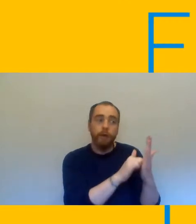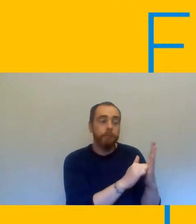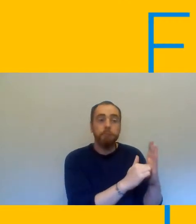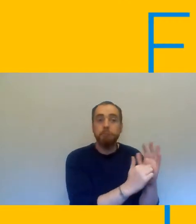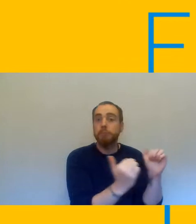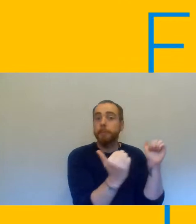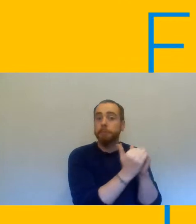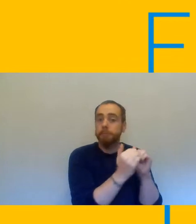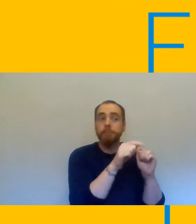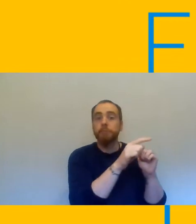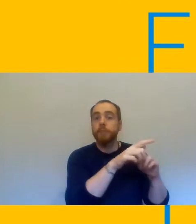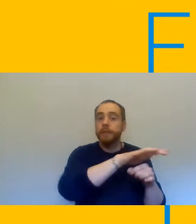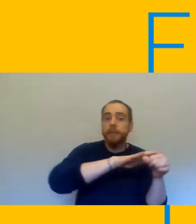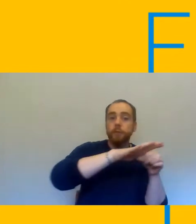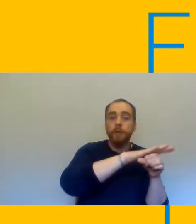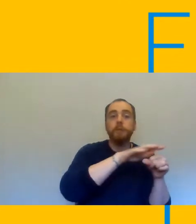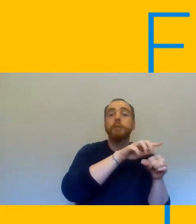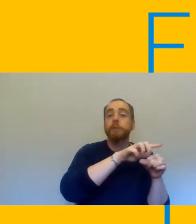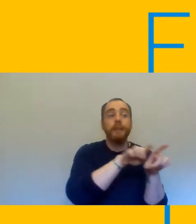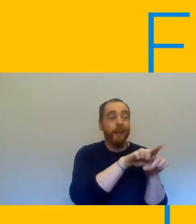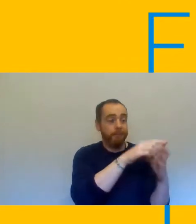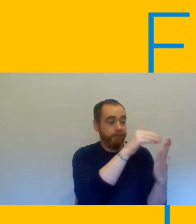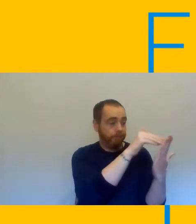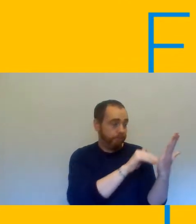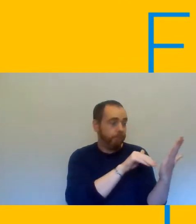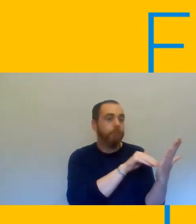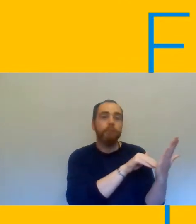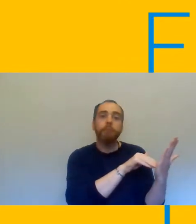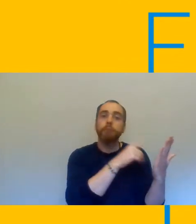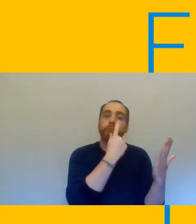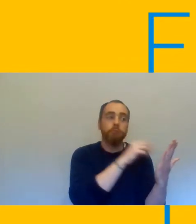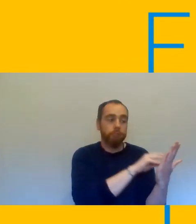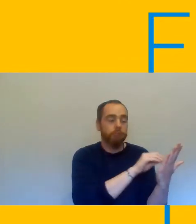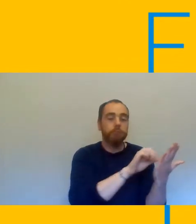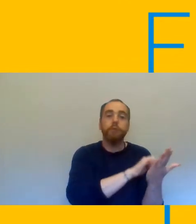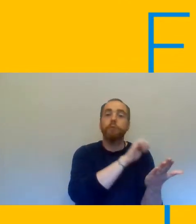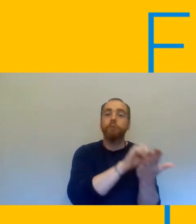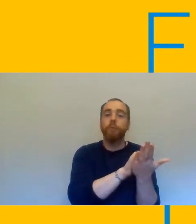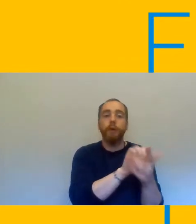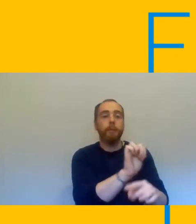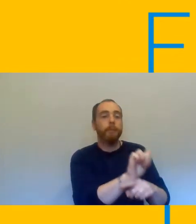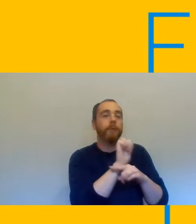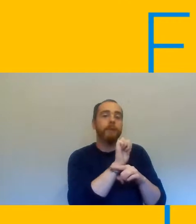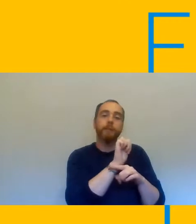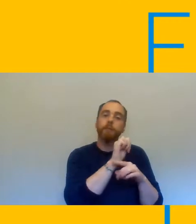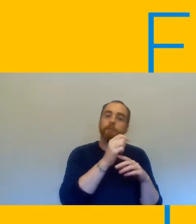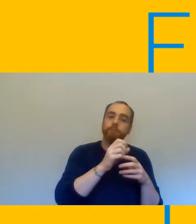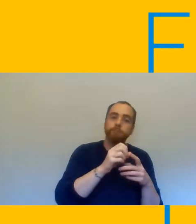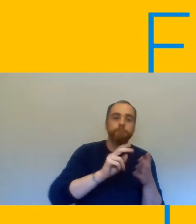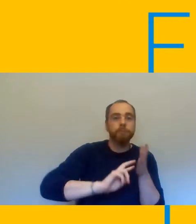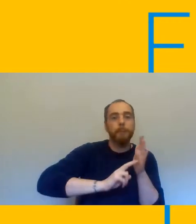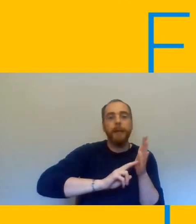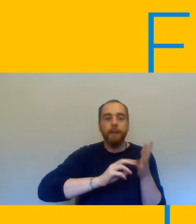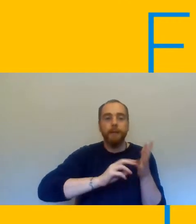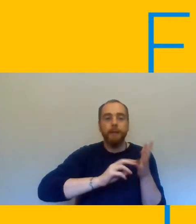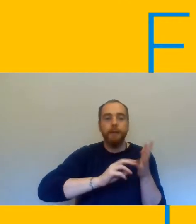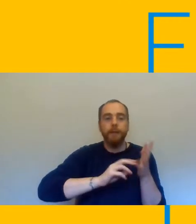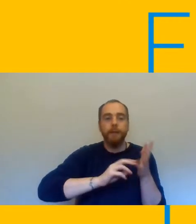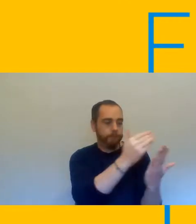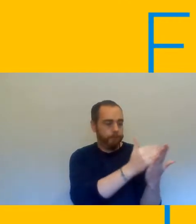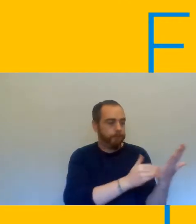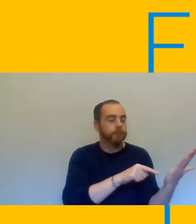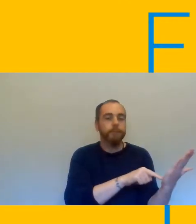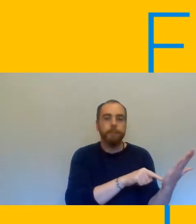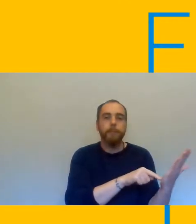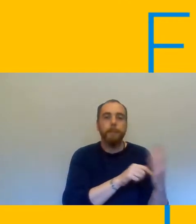preventative and protective measures in place and so some of the um you'll be aware of some of the significant changes